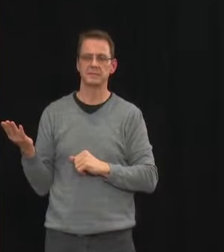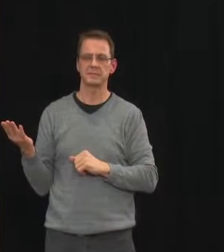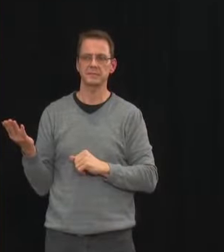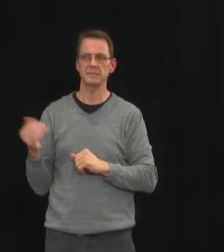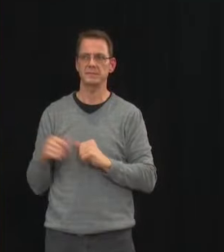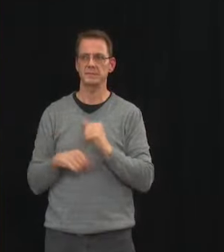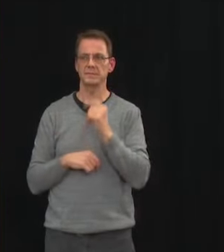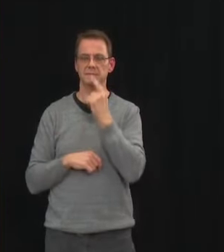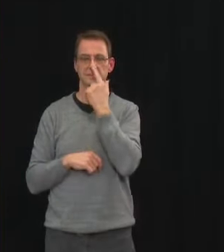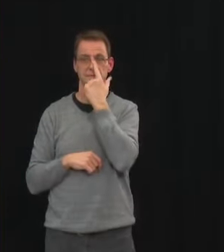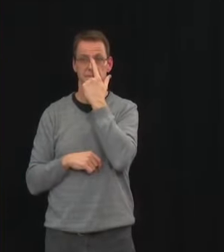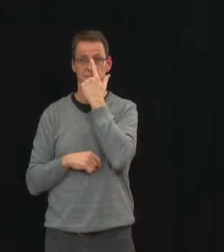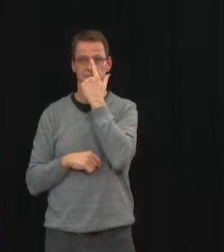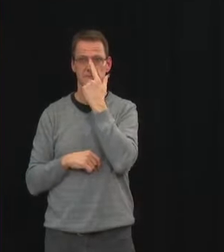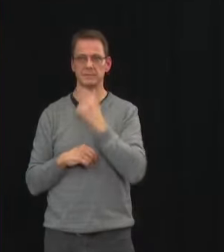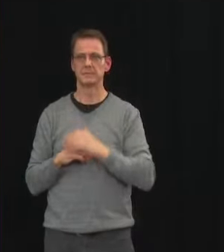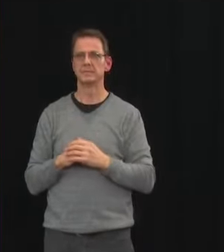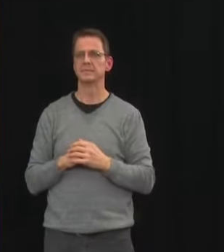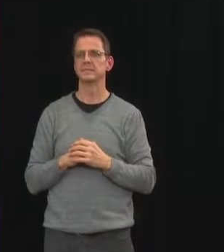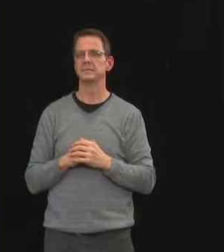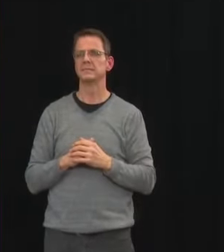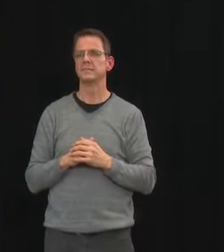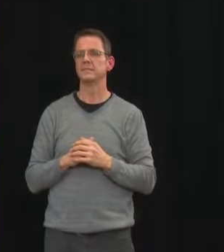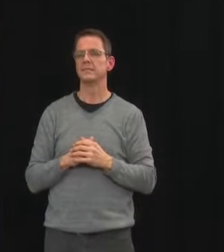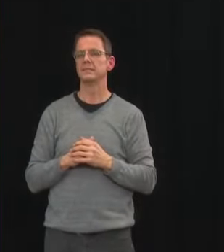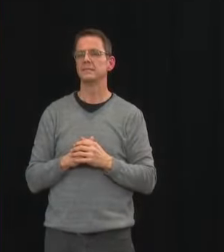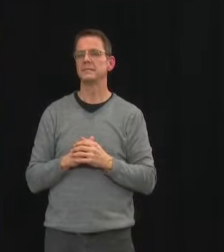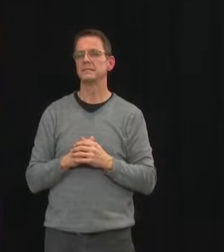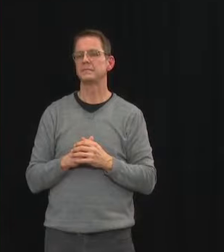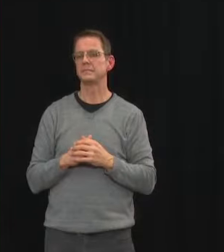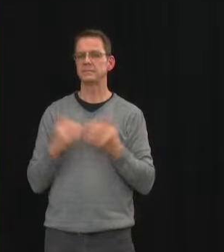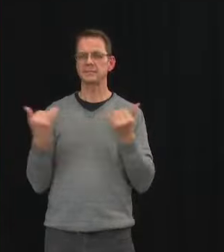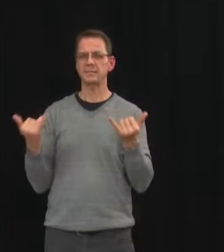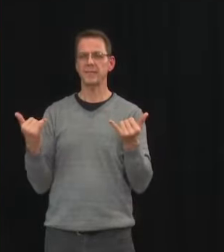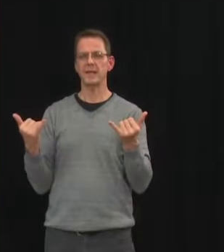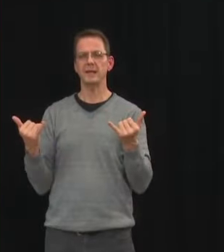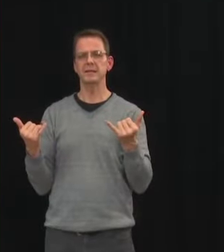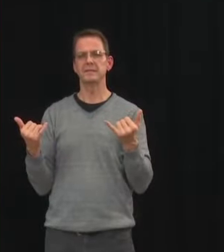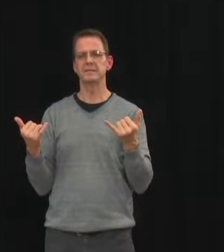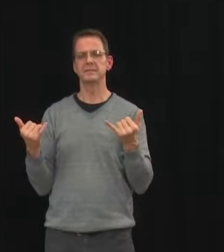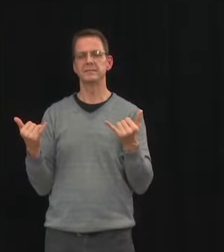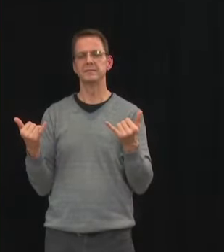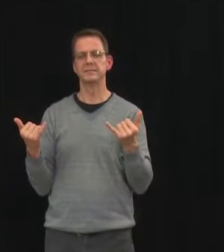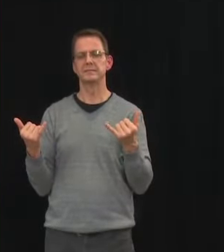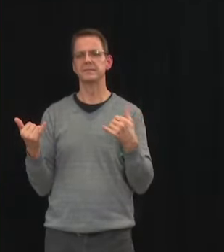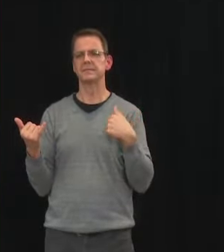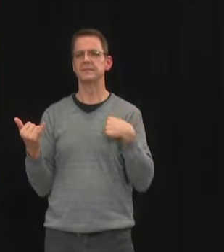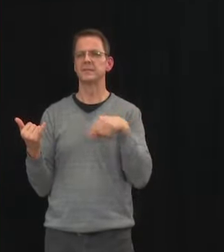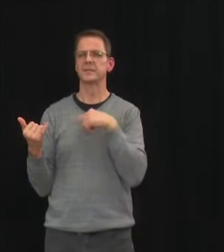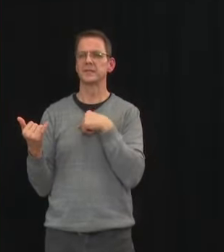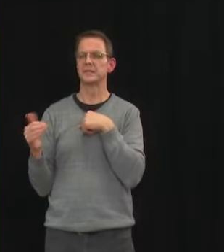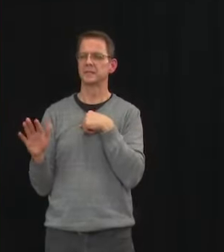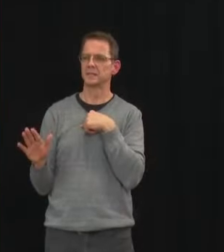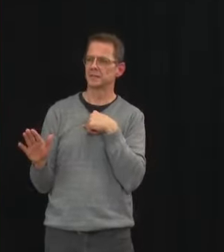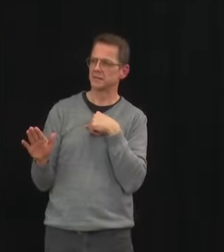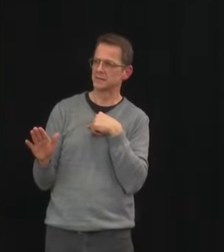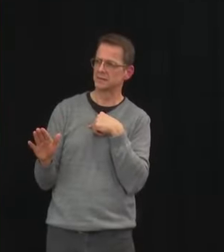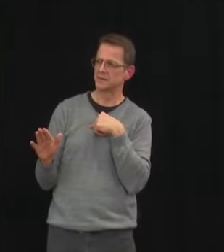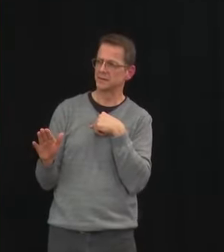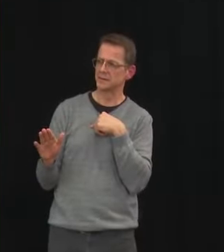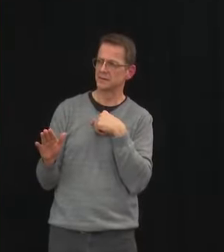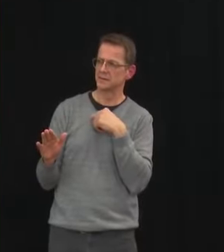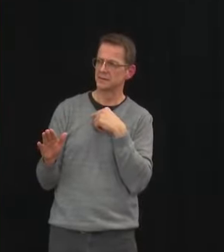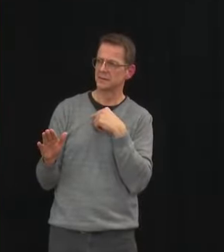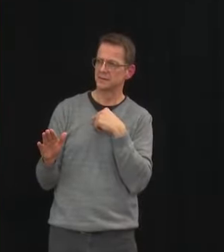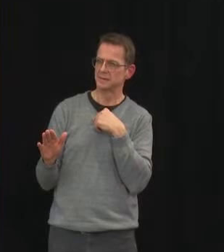we have made the decision for for astrazeneca to to not be provided uh as it's recommended by as well our own uh vaccine